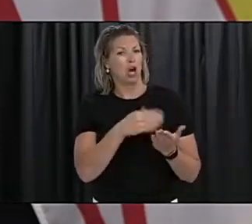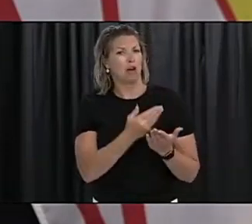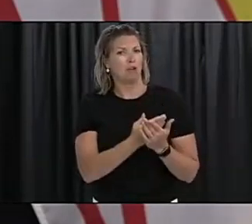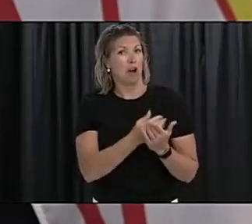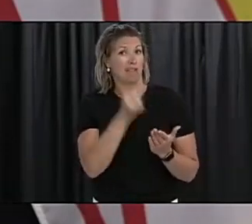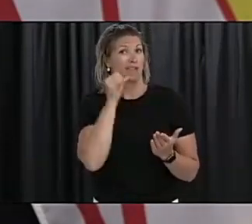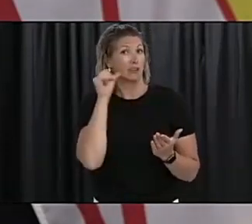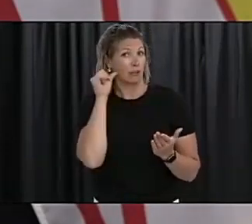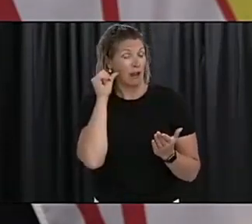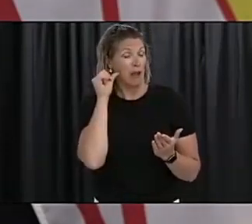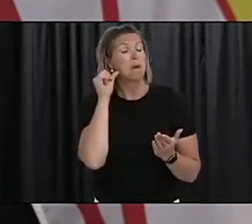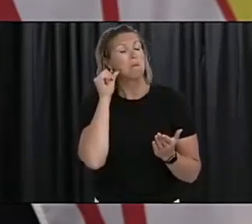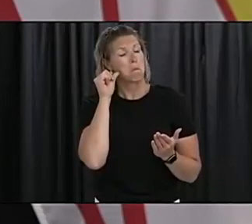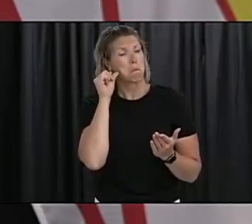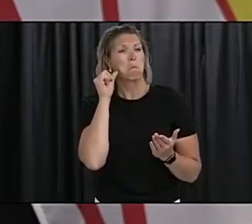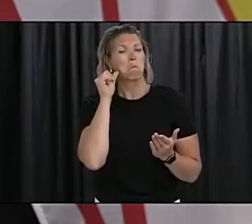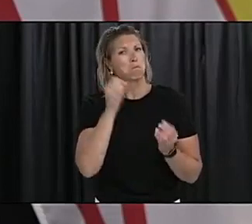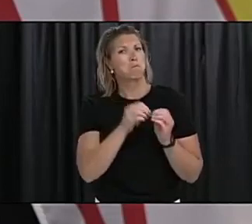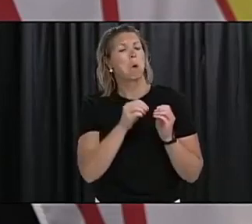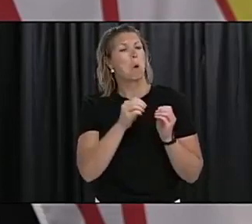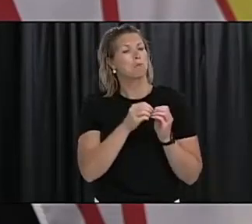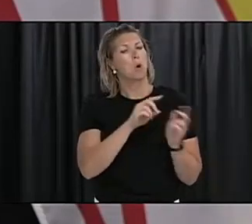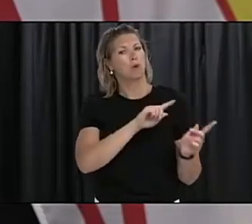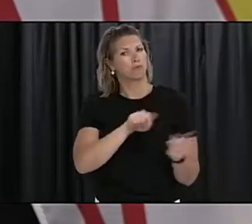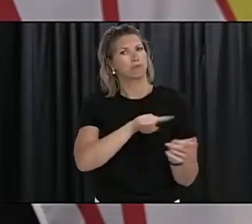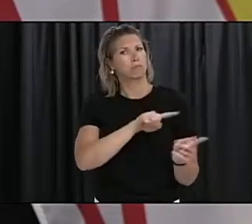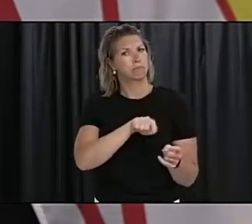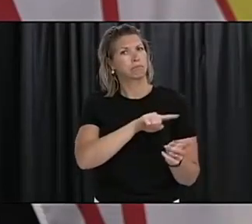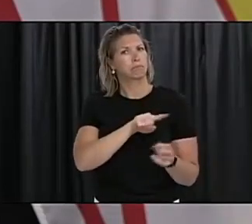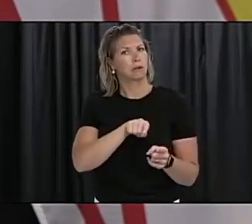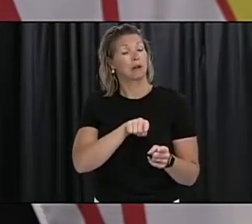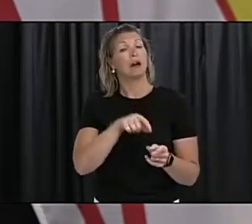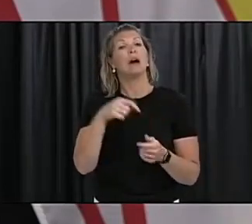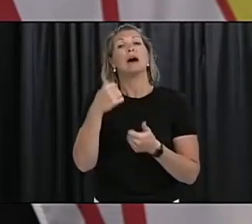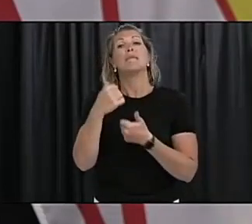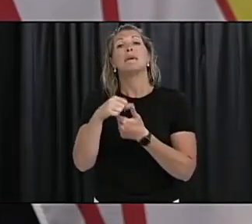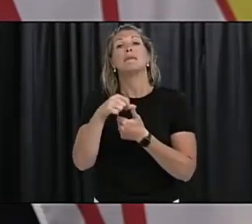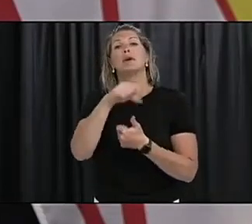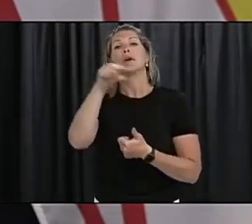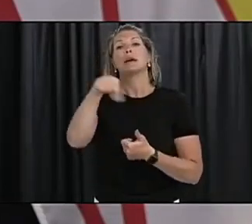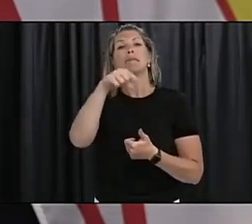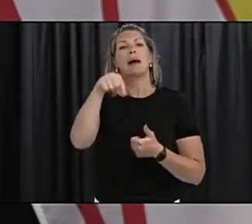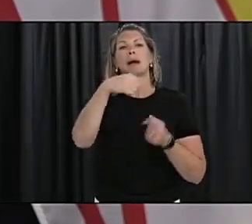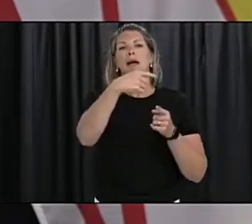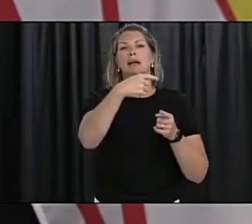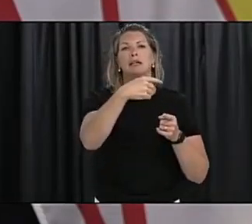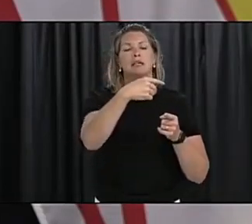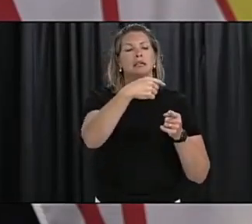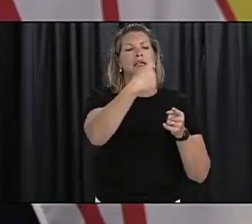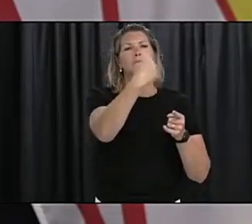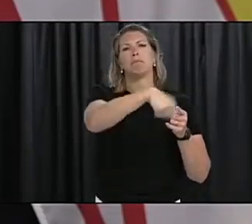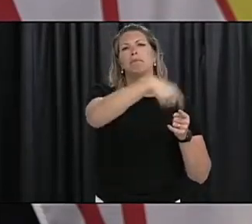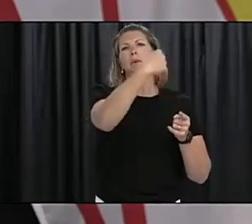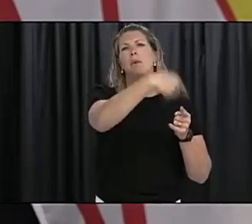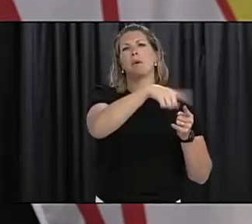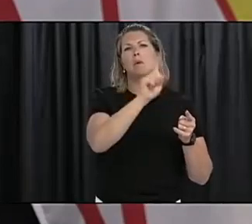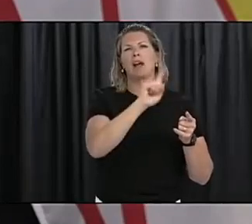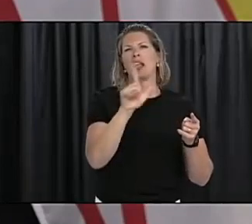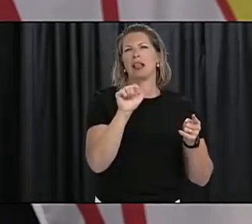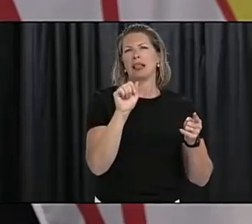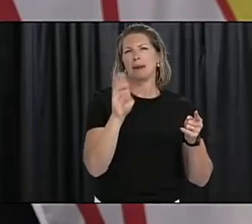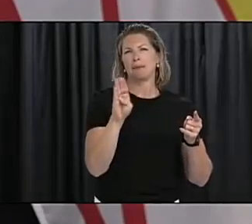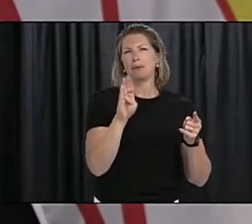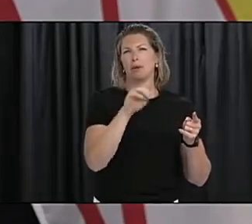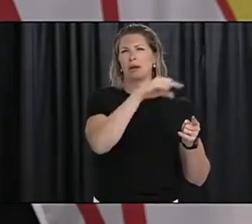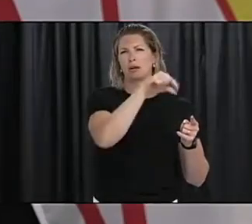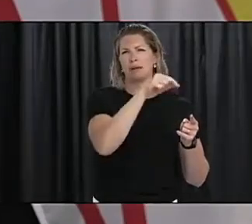busiest area continues to be the Lab West border. This is the area from Perman in Quebec and into Lab West, where there were some of